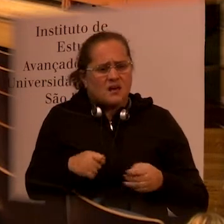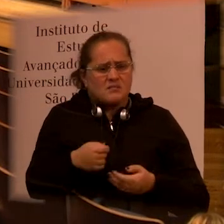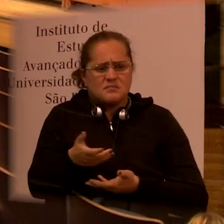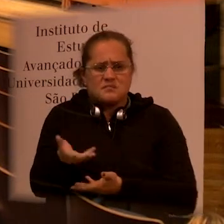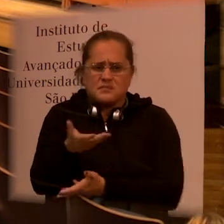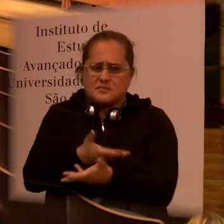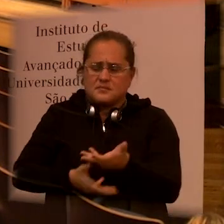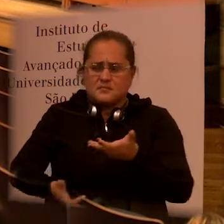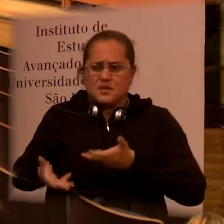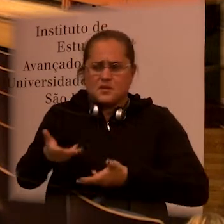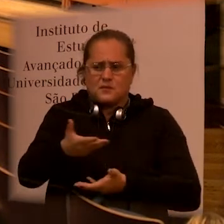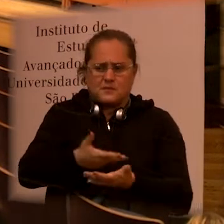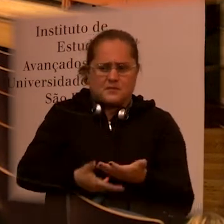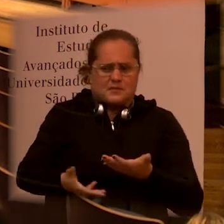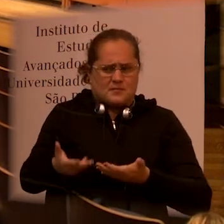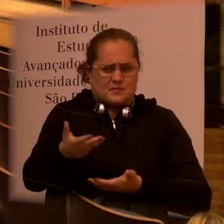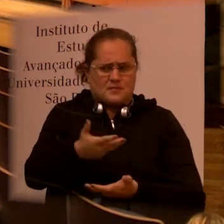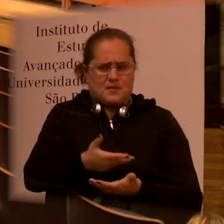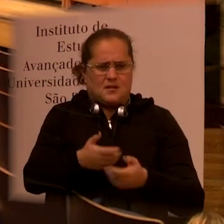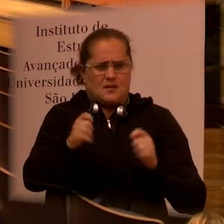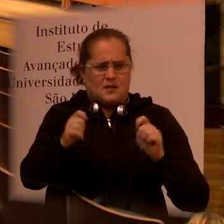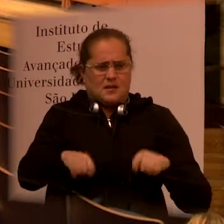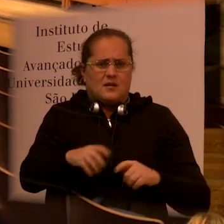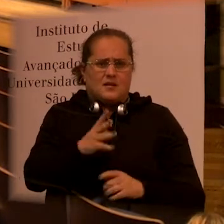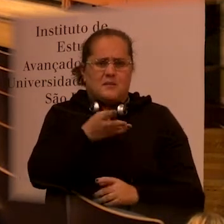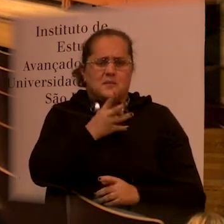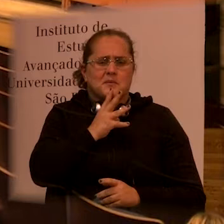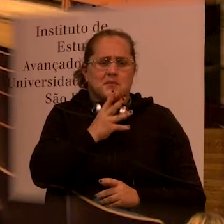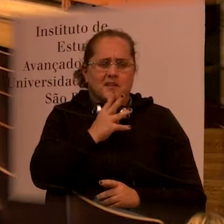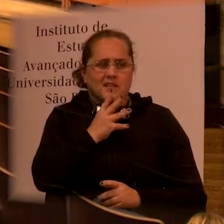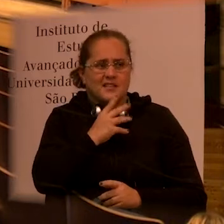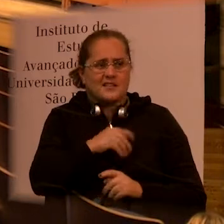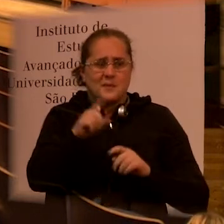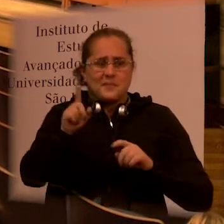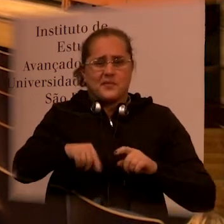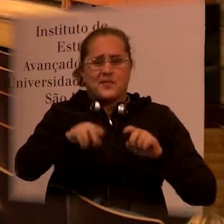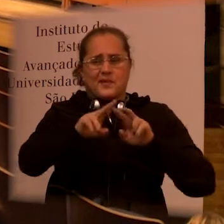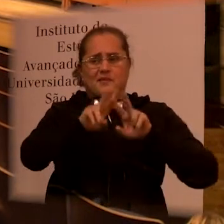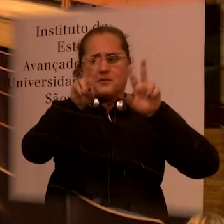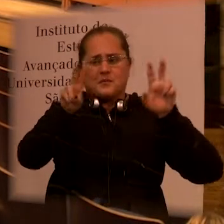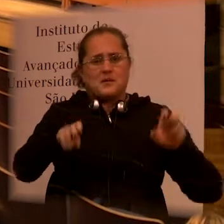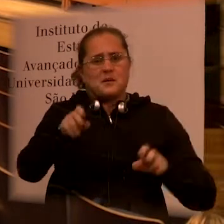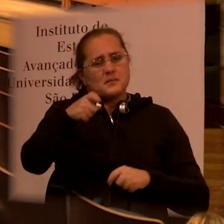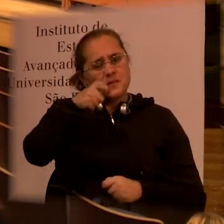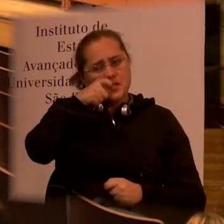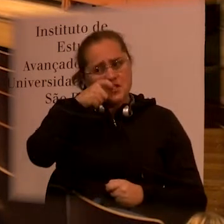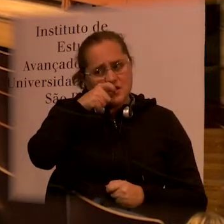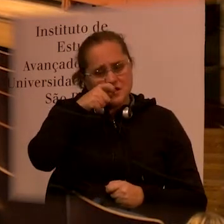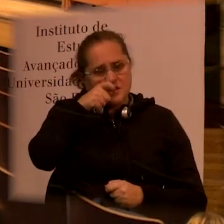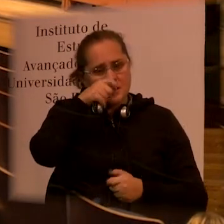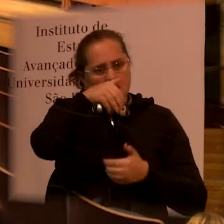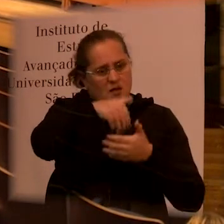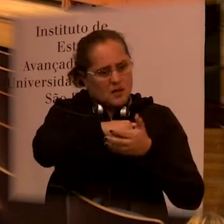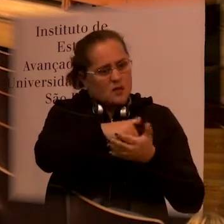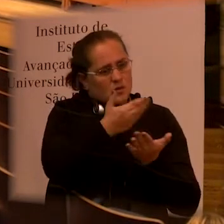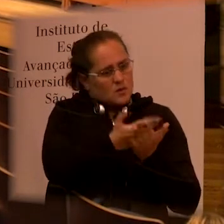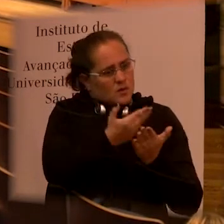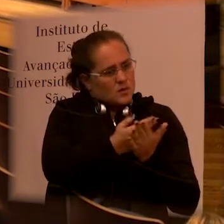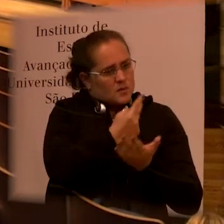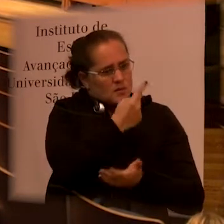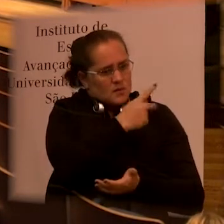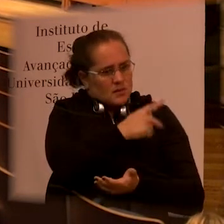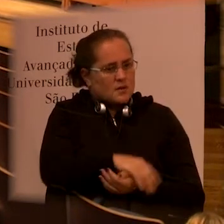which could contribute to our knowledge and awareness about this topic and if that is an